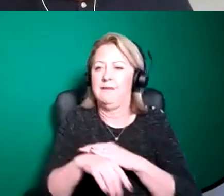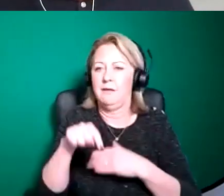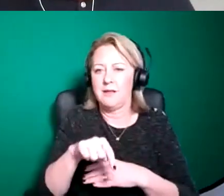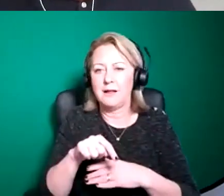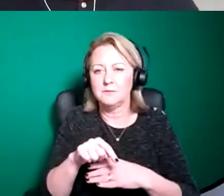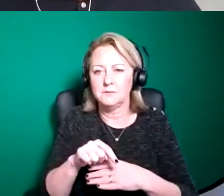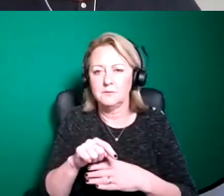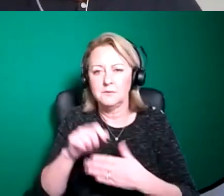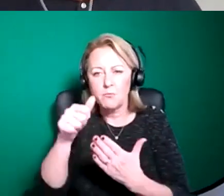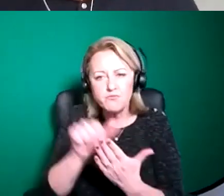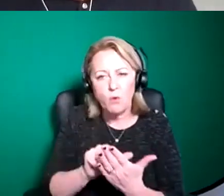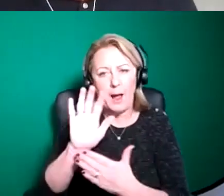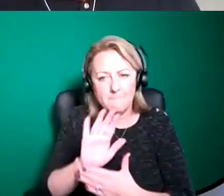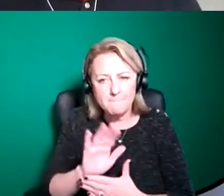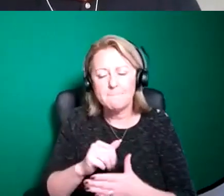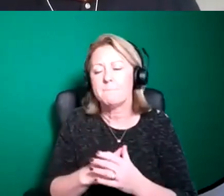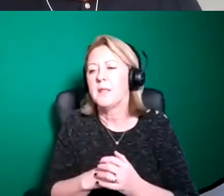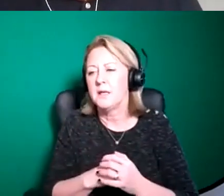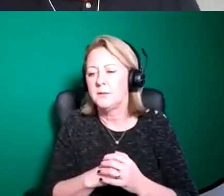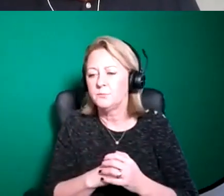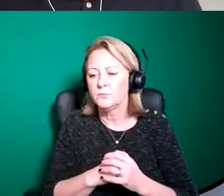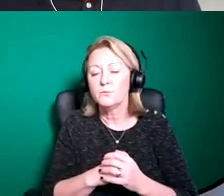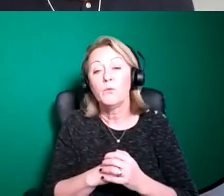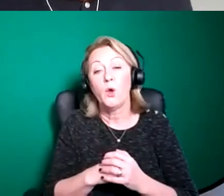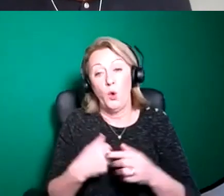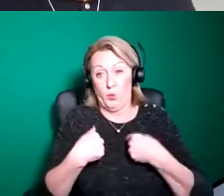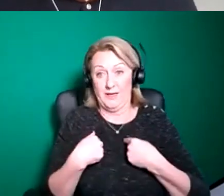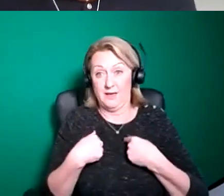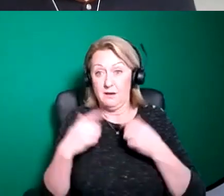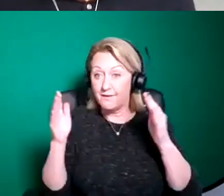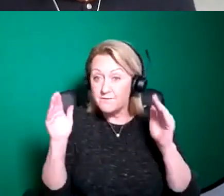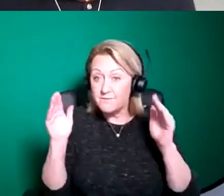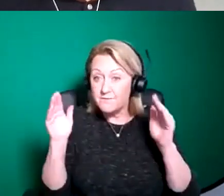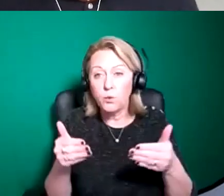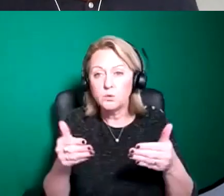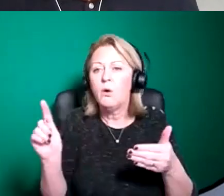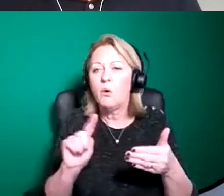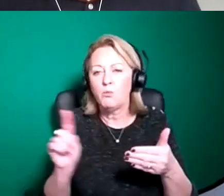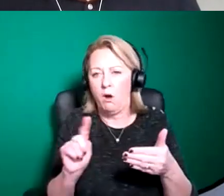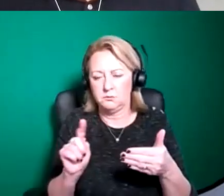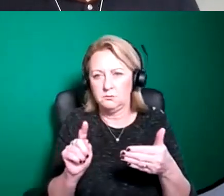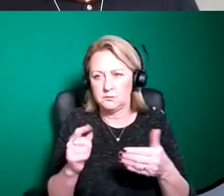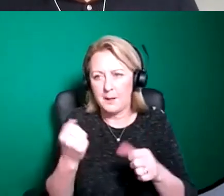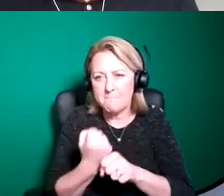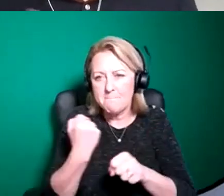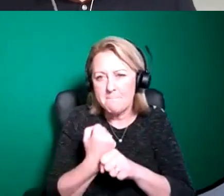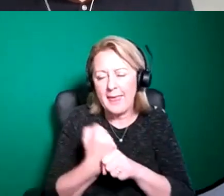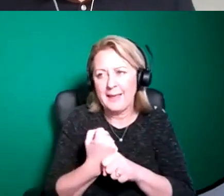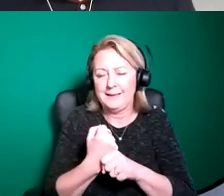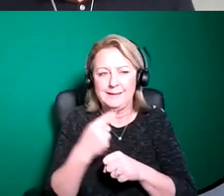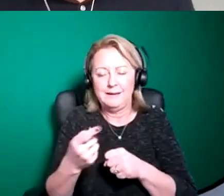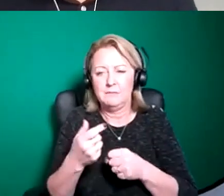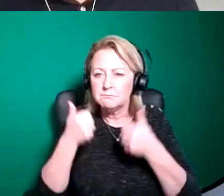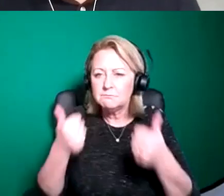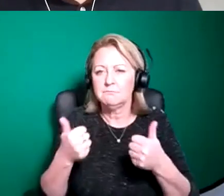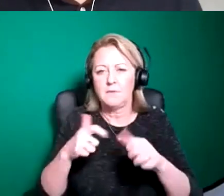big part of the programming focus for without walls is that we're focused on really trying to push the envelope um in terms of quality